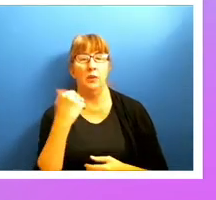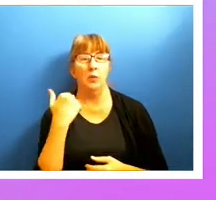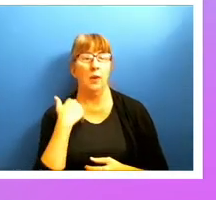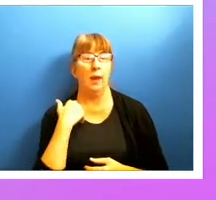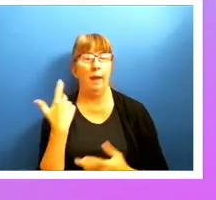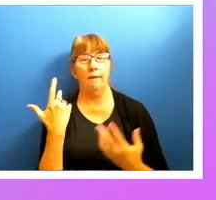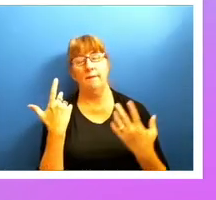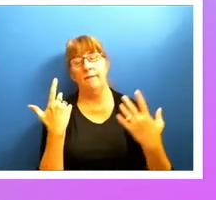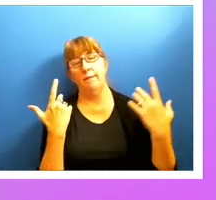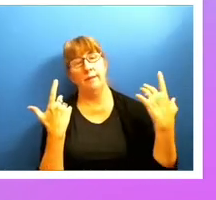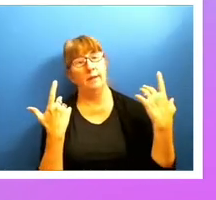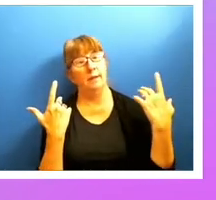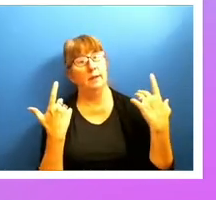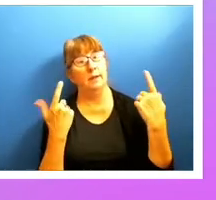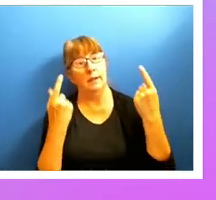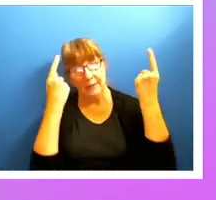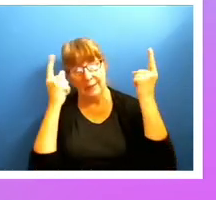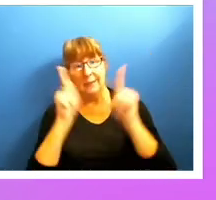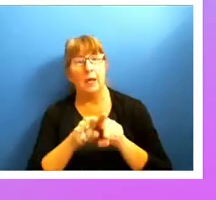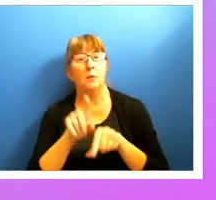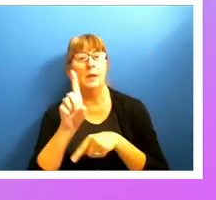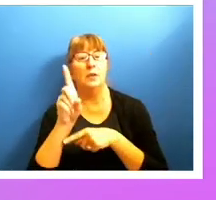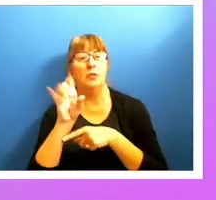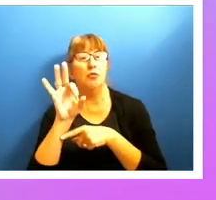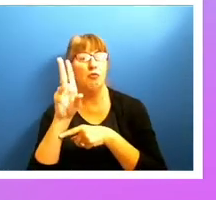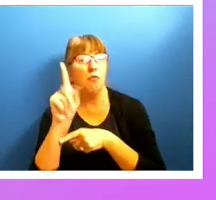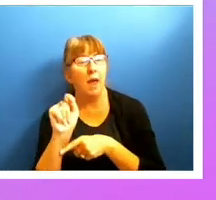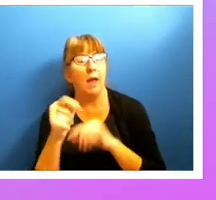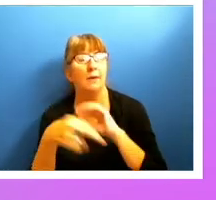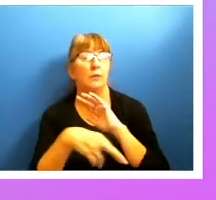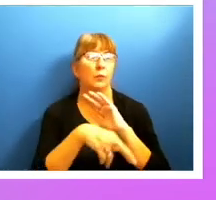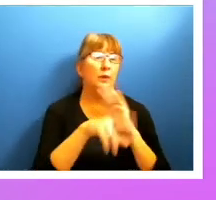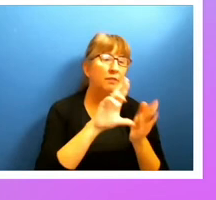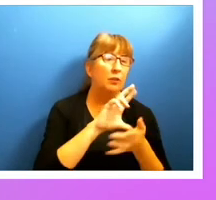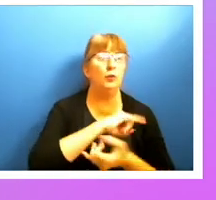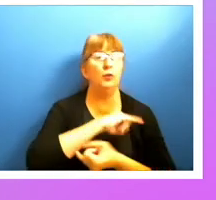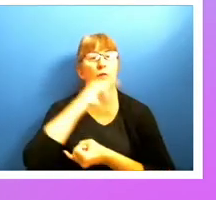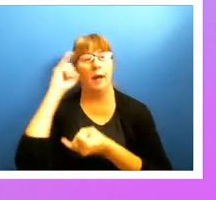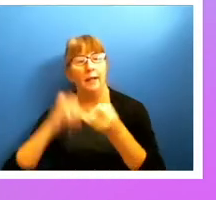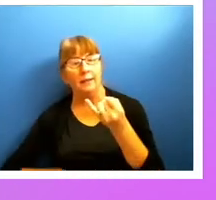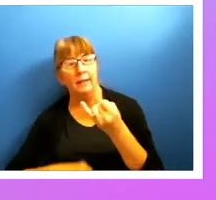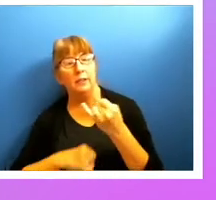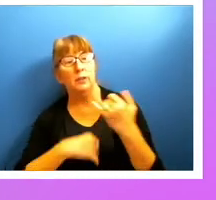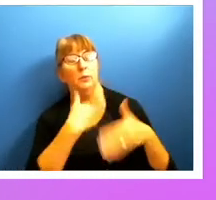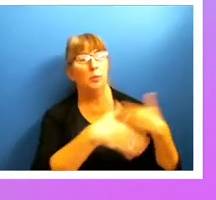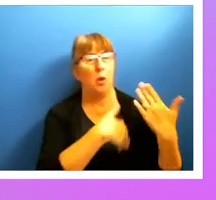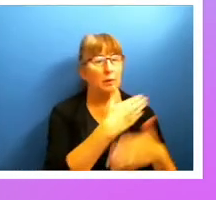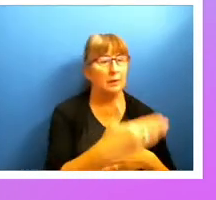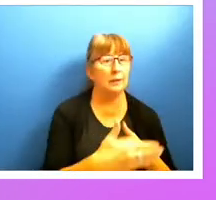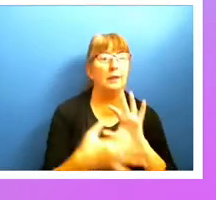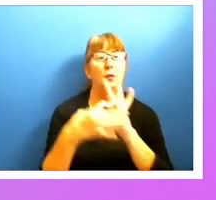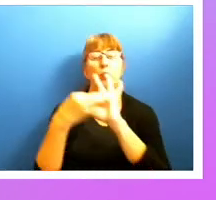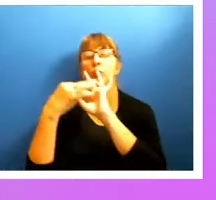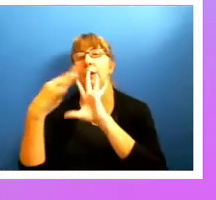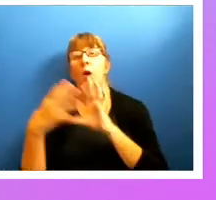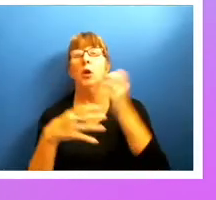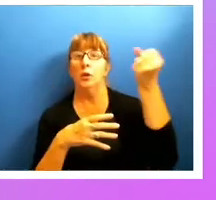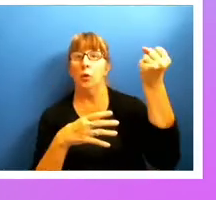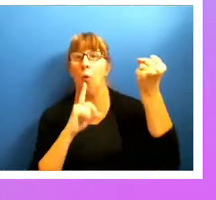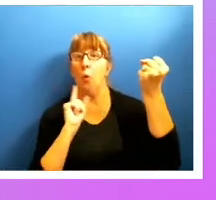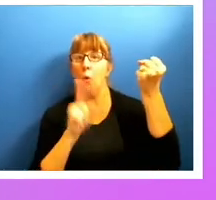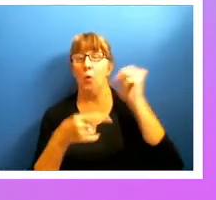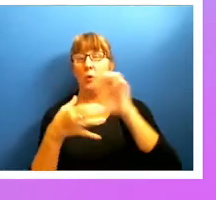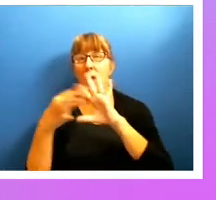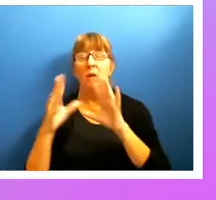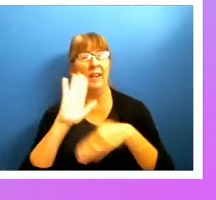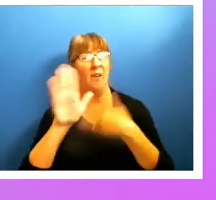drafts, settlement draft reviews, finalization processing. And now you've got to release your hold order. So all those records that you